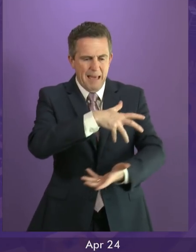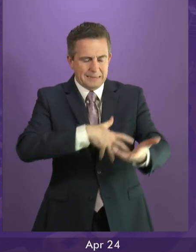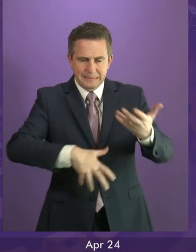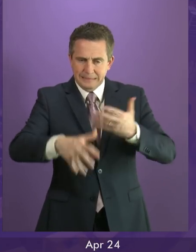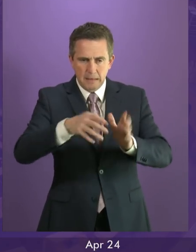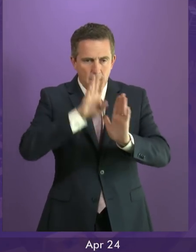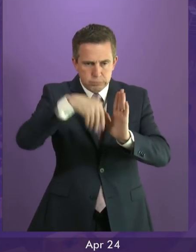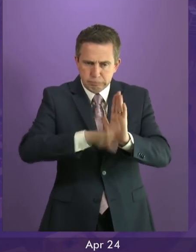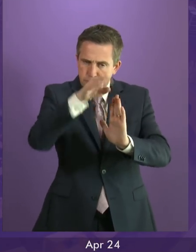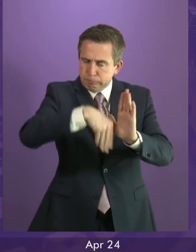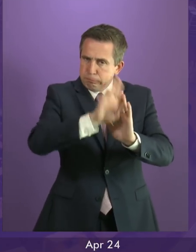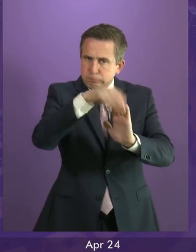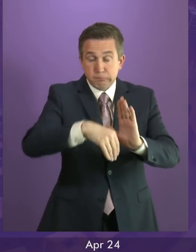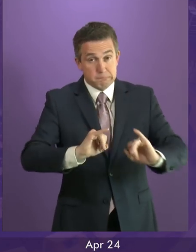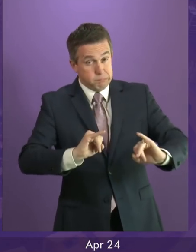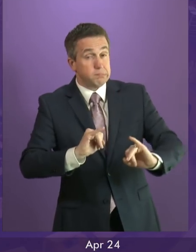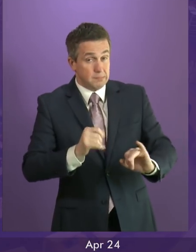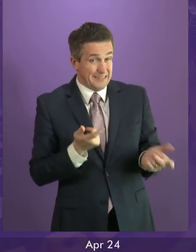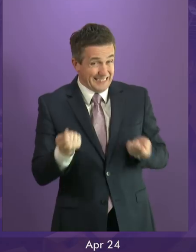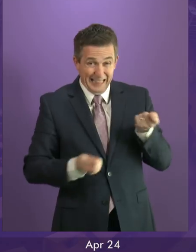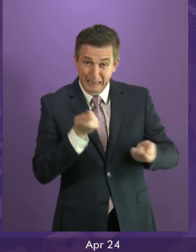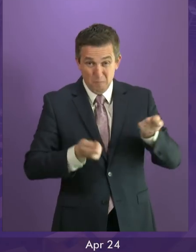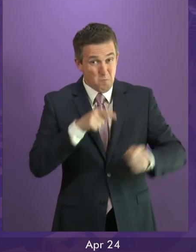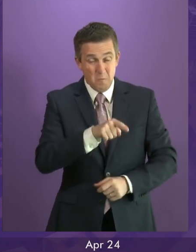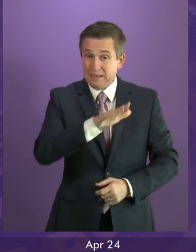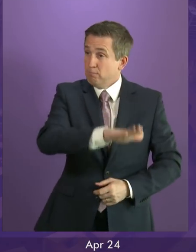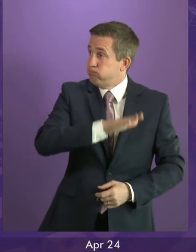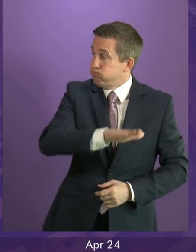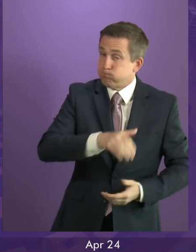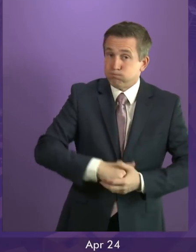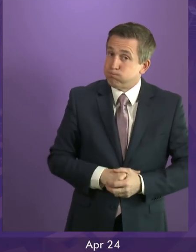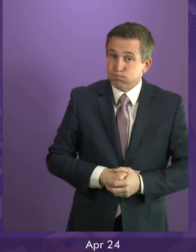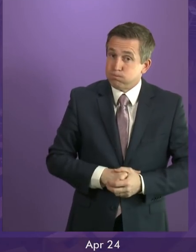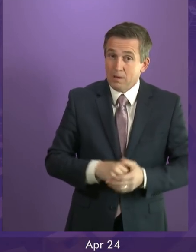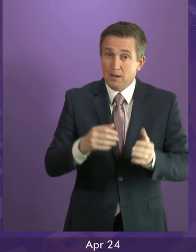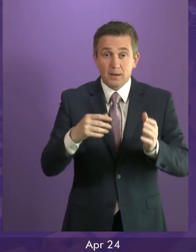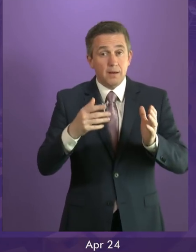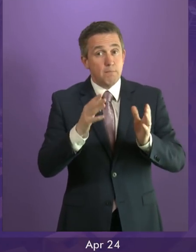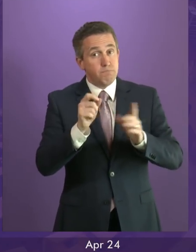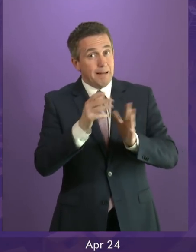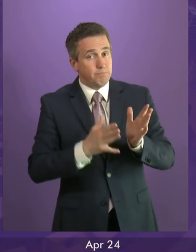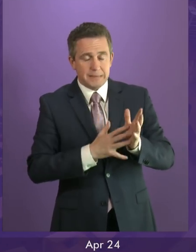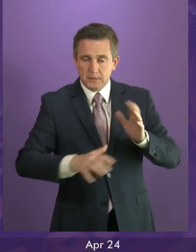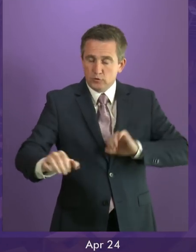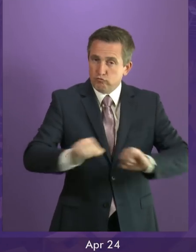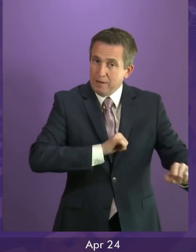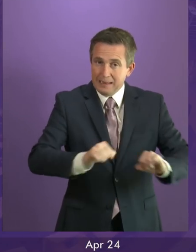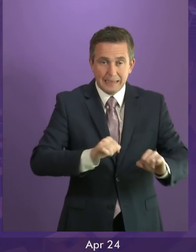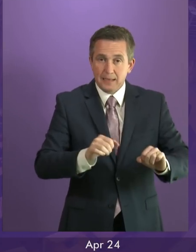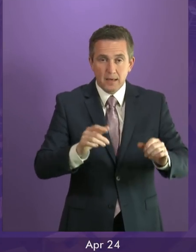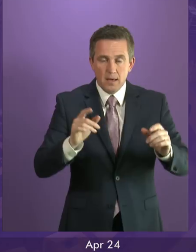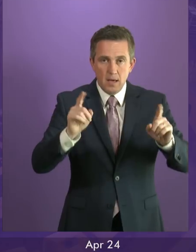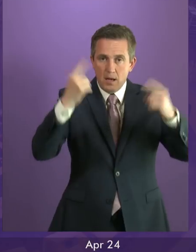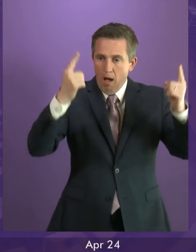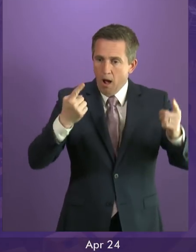they have made of Brexit is a pretty big thing for them to be having to deal with right now. They're certainly not dealing with anything else in the UK on health,